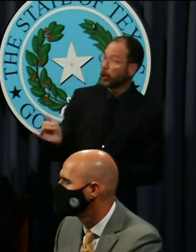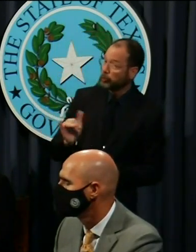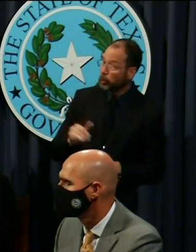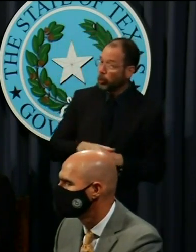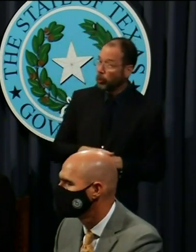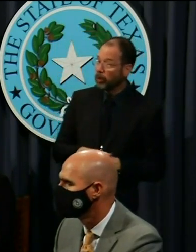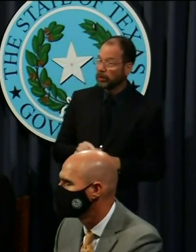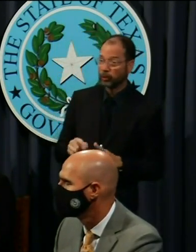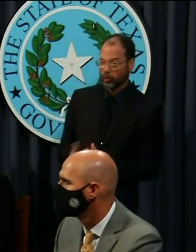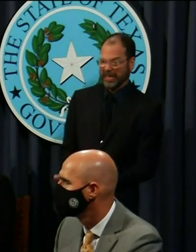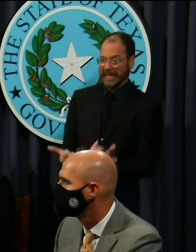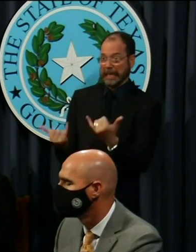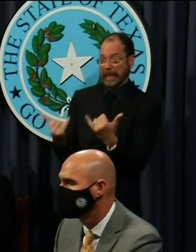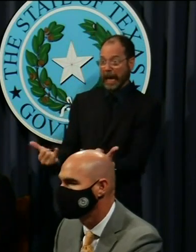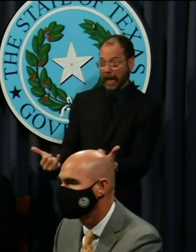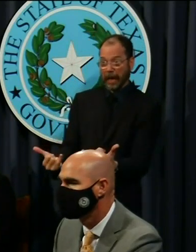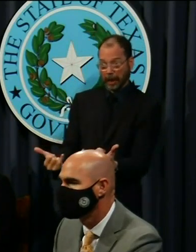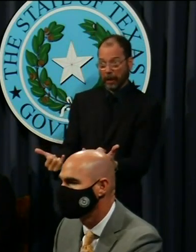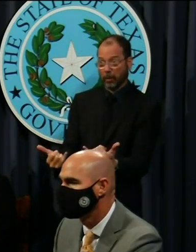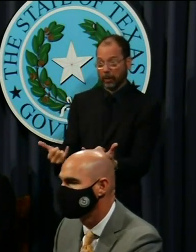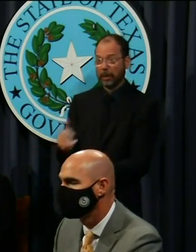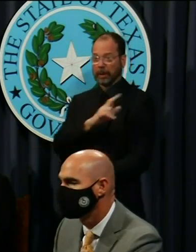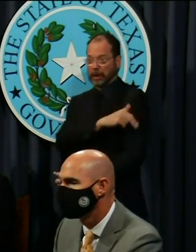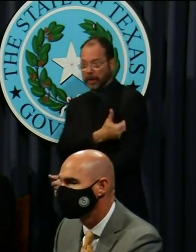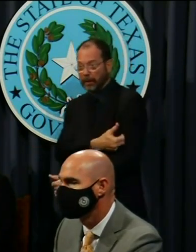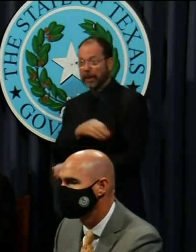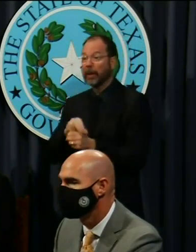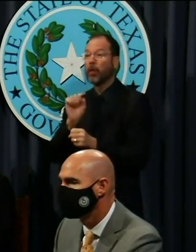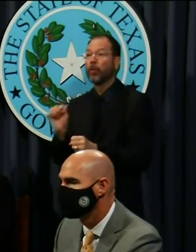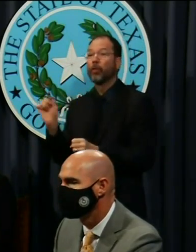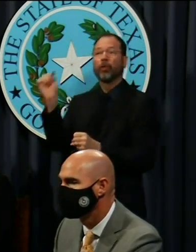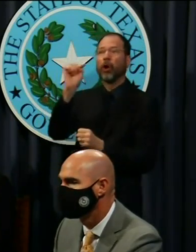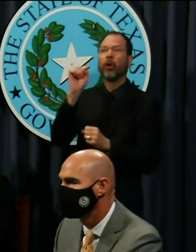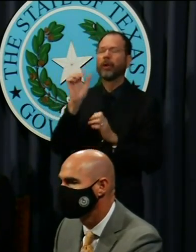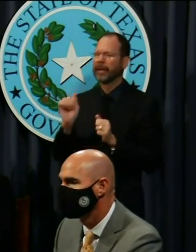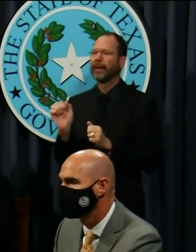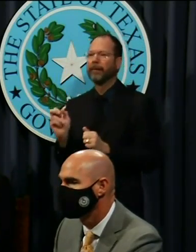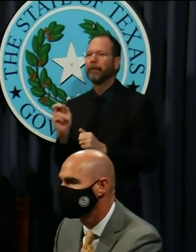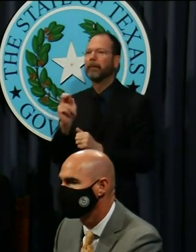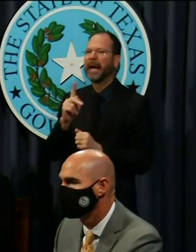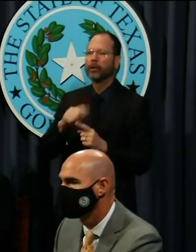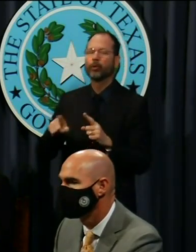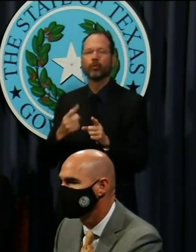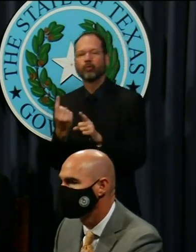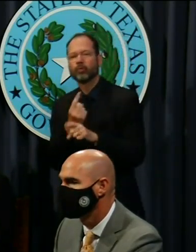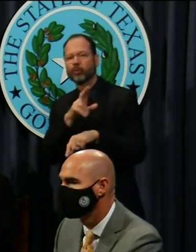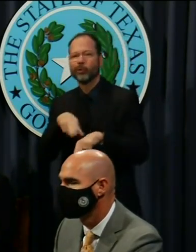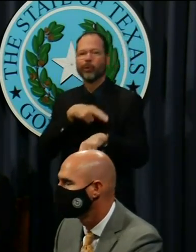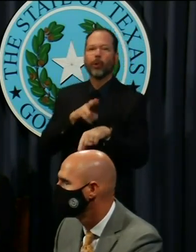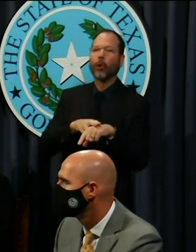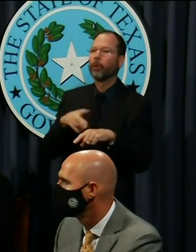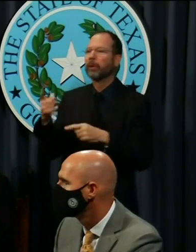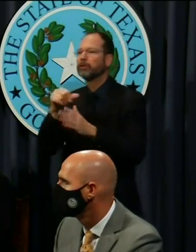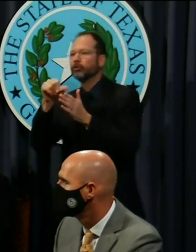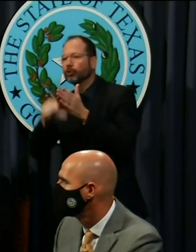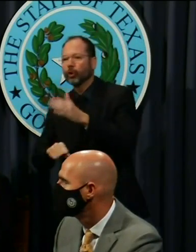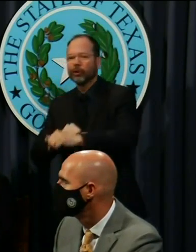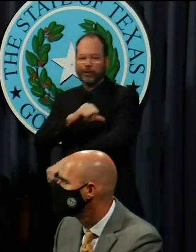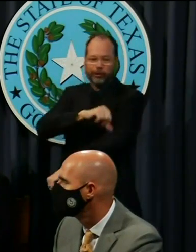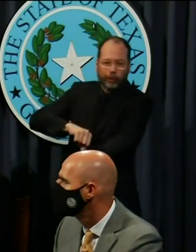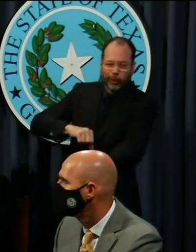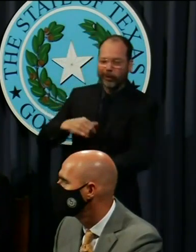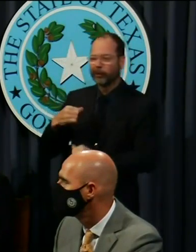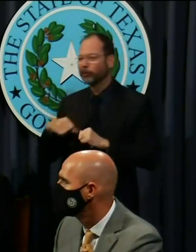effective immediately, hospitals in those regions can return to ordinary elective surgical procedures.